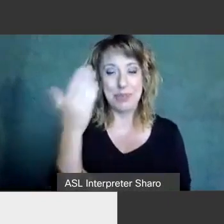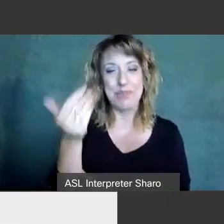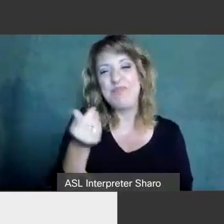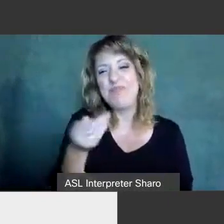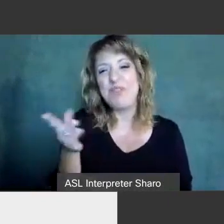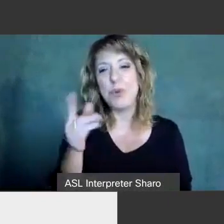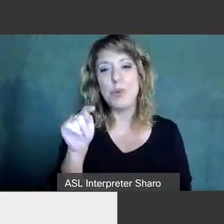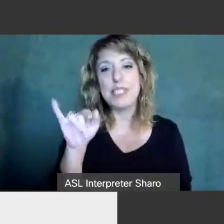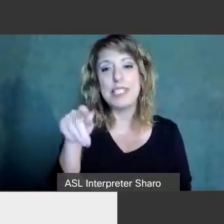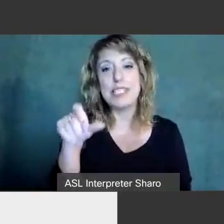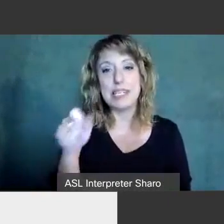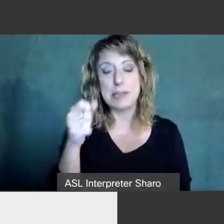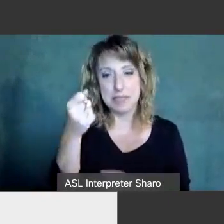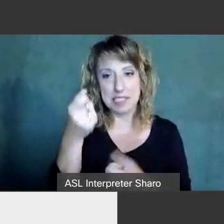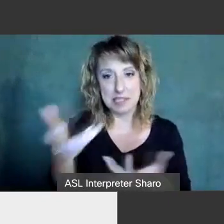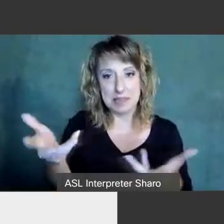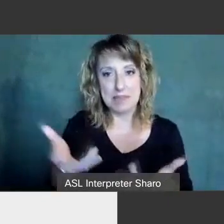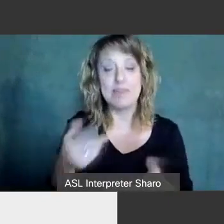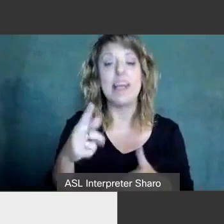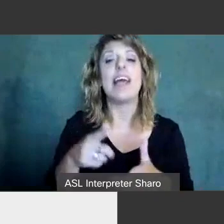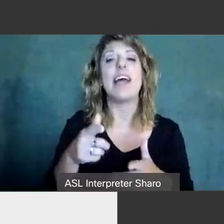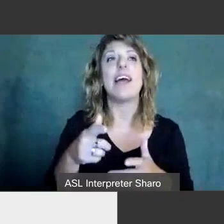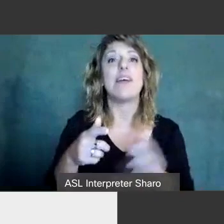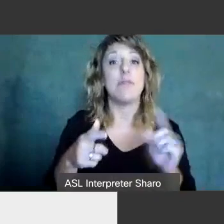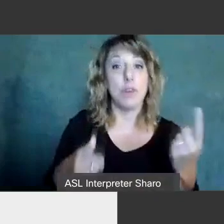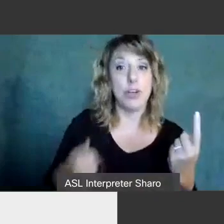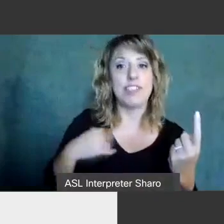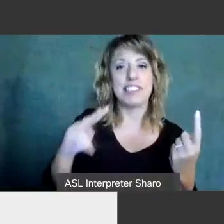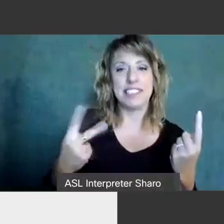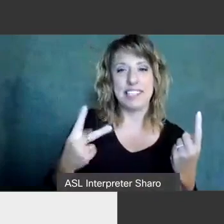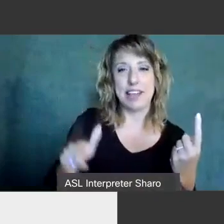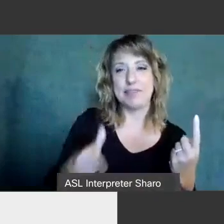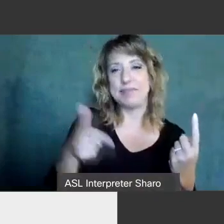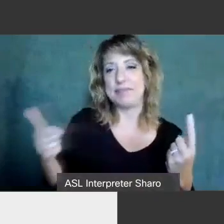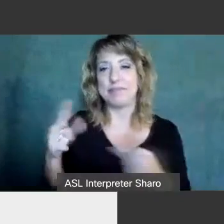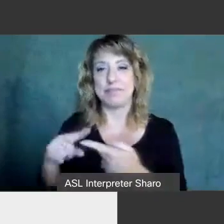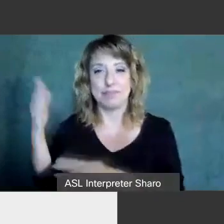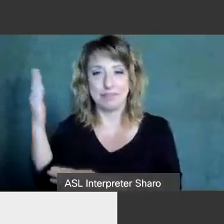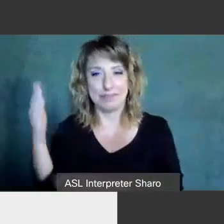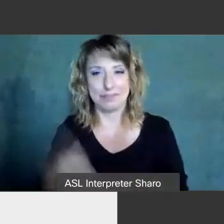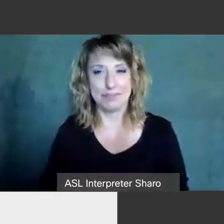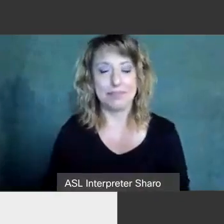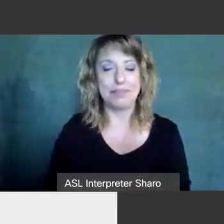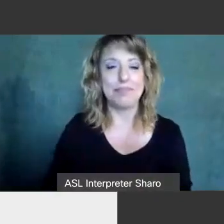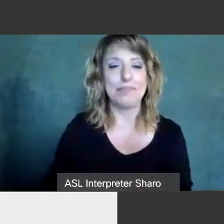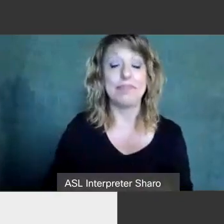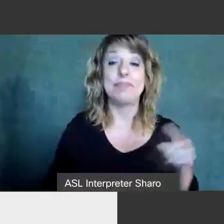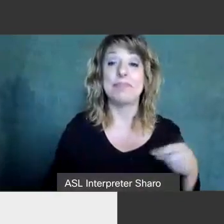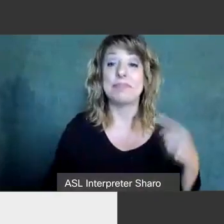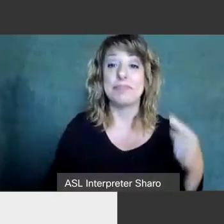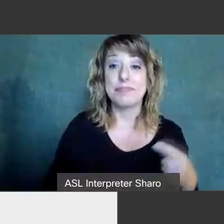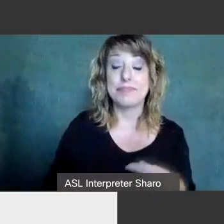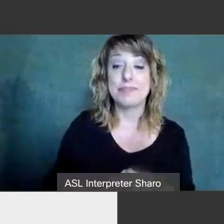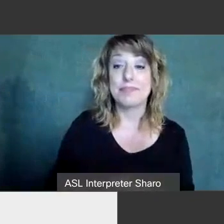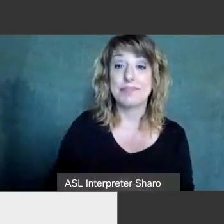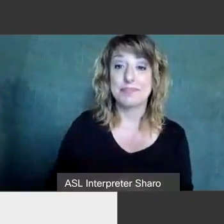tips with you and then I will go ahead and turn it over to our presenter. So firstly, this